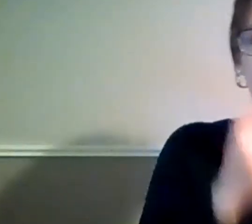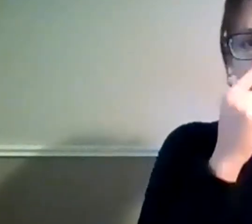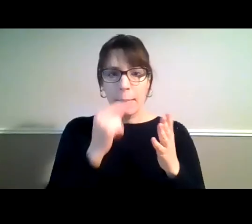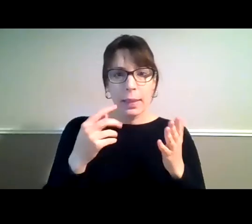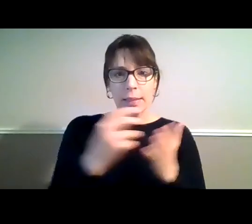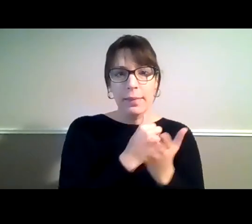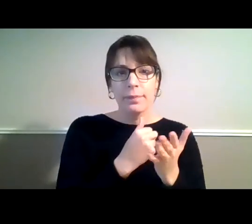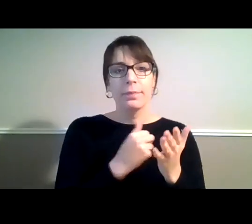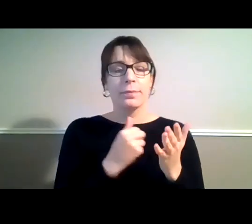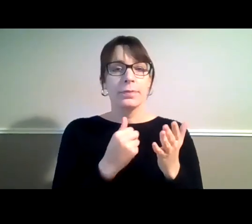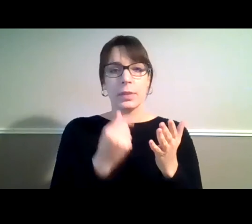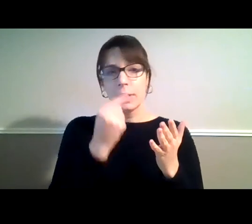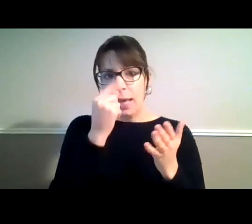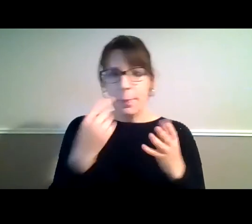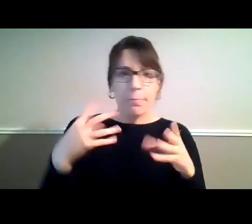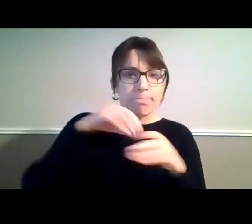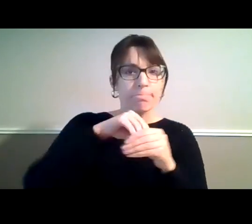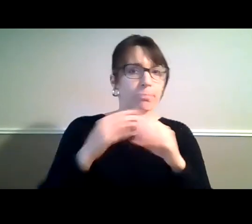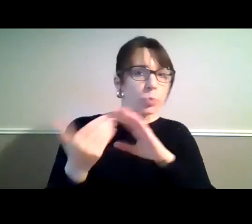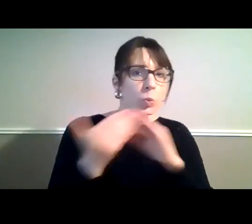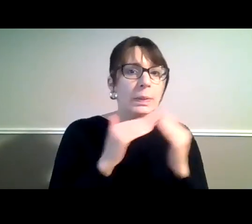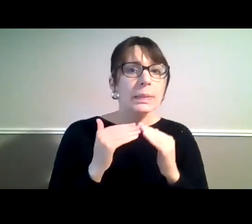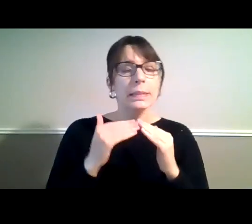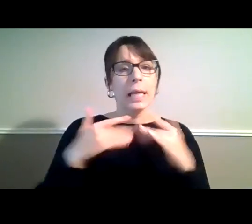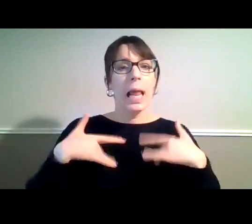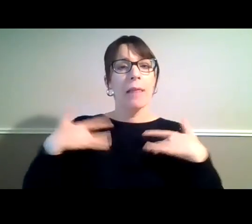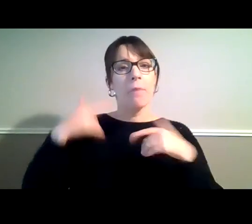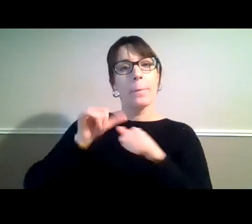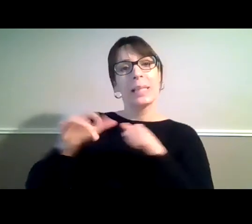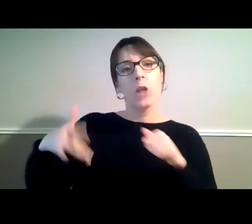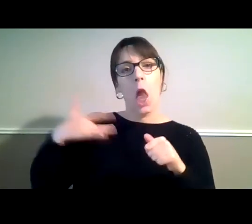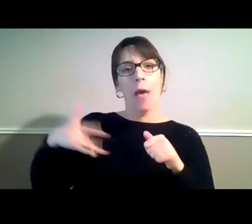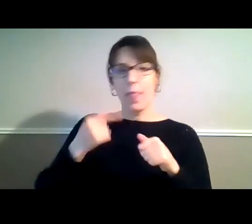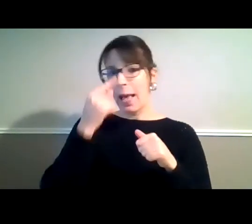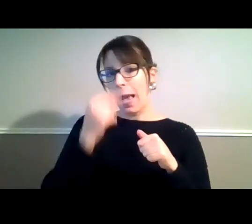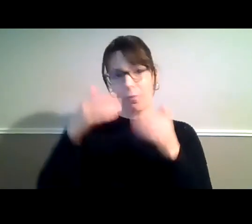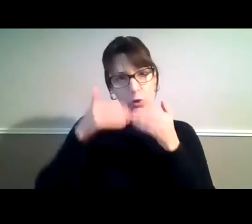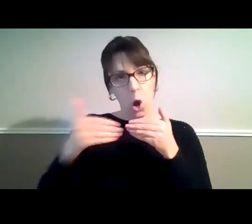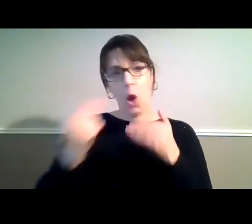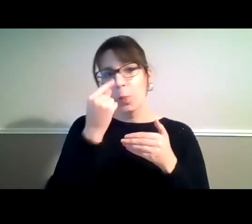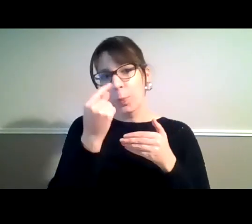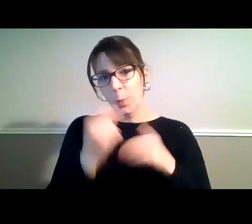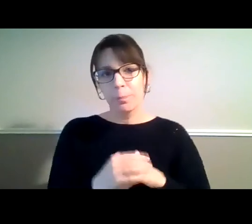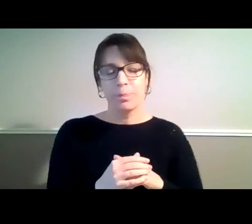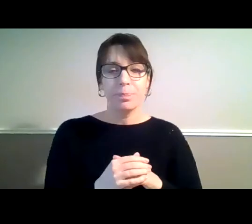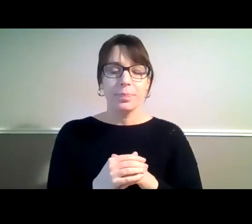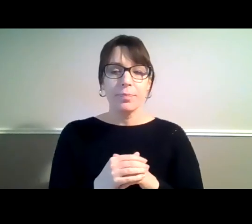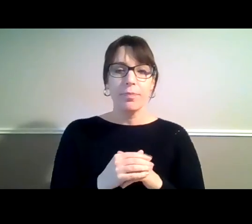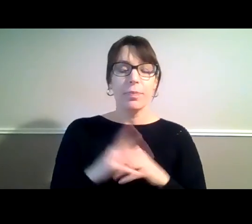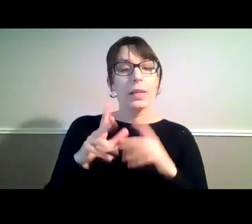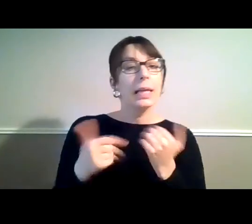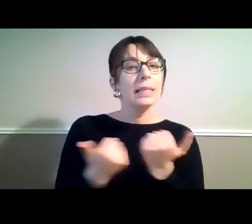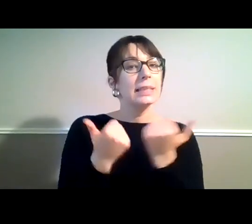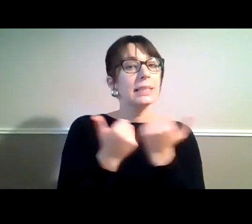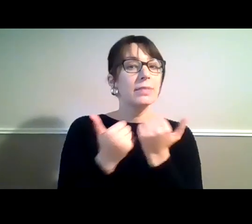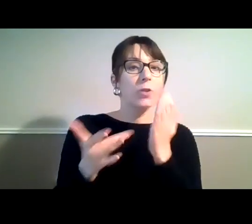and able to live their lives the best they can for as long as they can. The Assistive Technology for All Alliance is